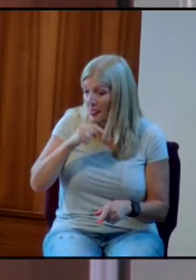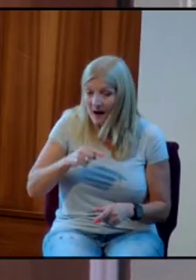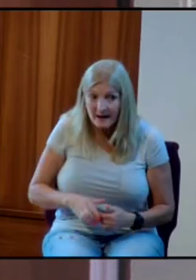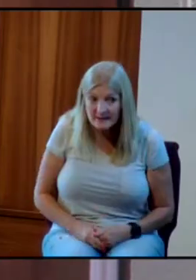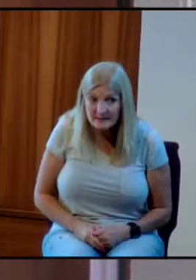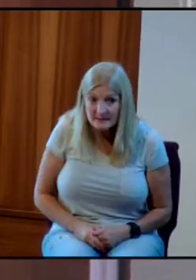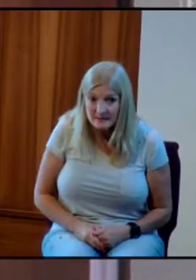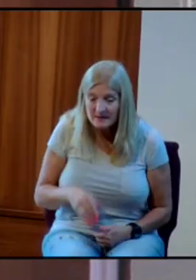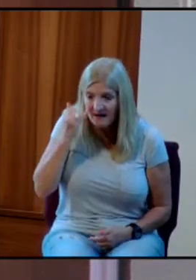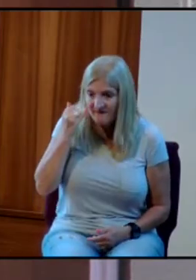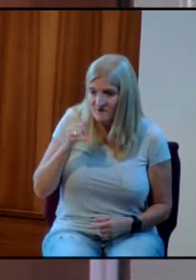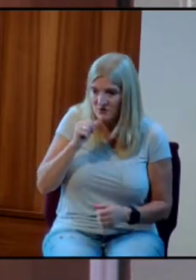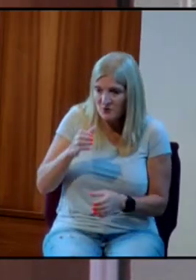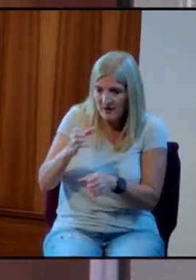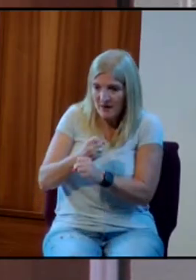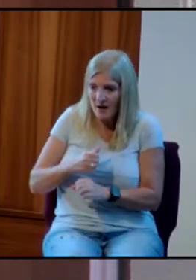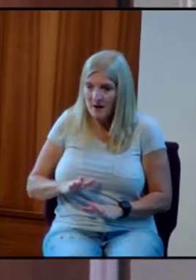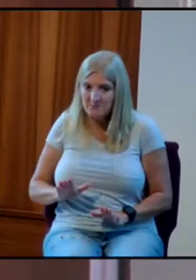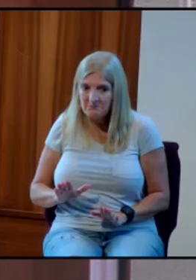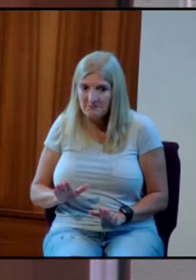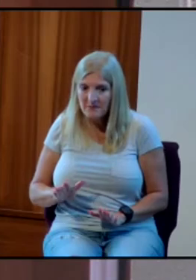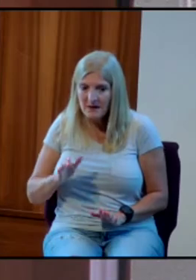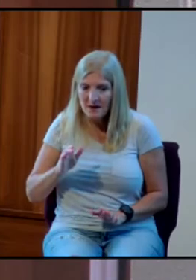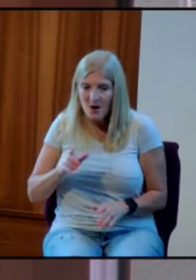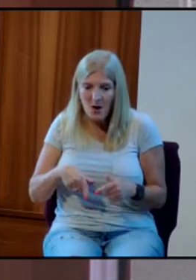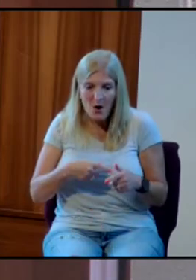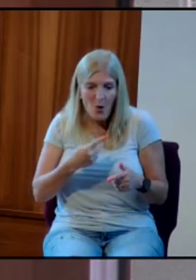but don't, doesn't lie if you can't get away with it?